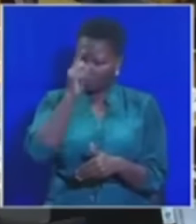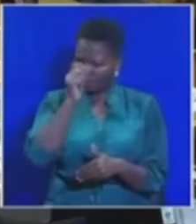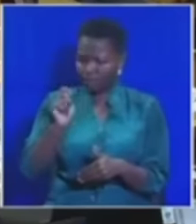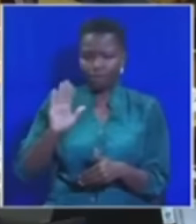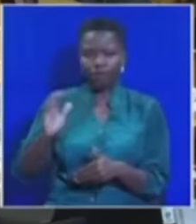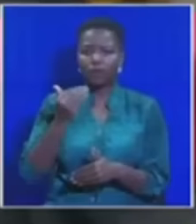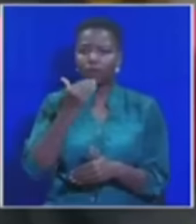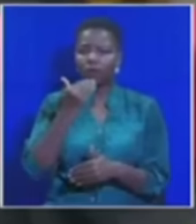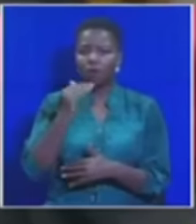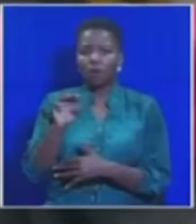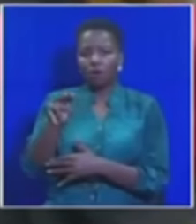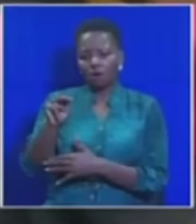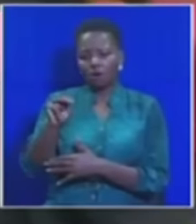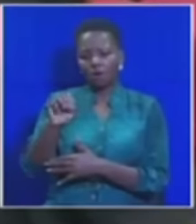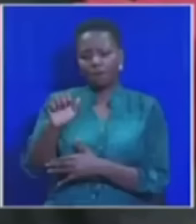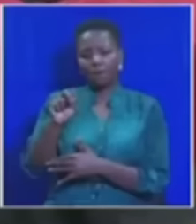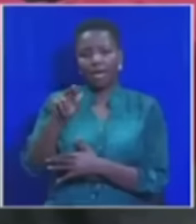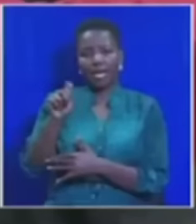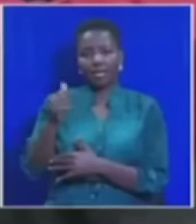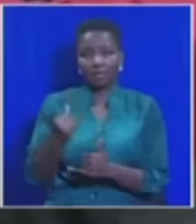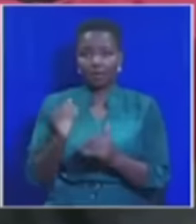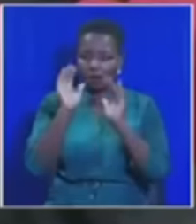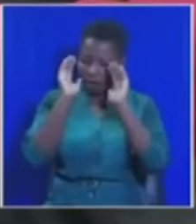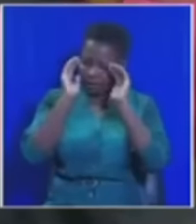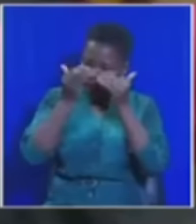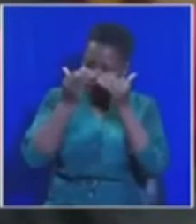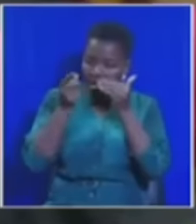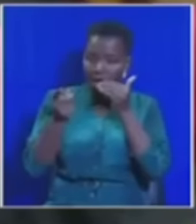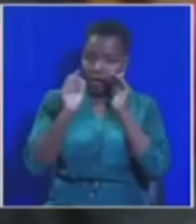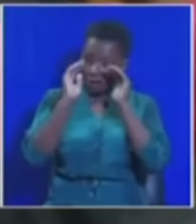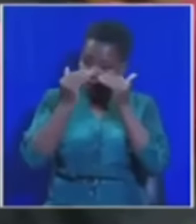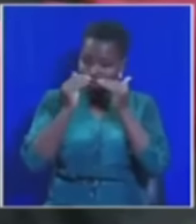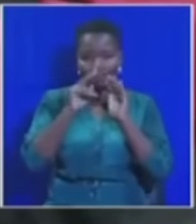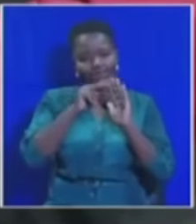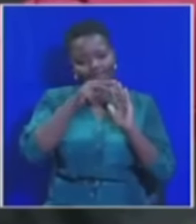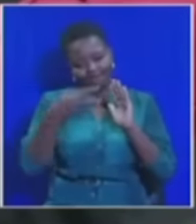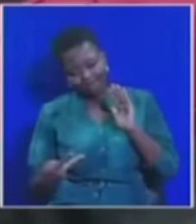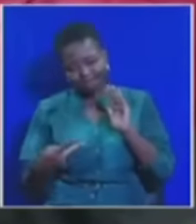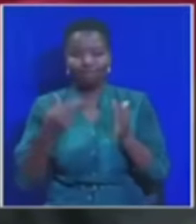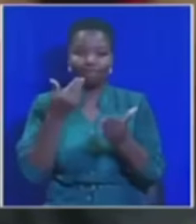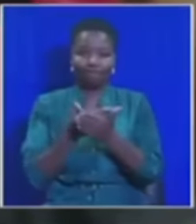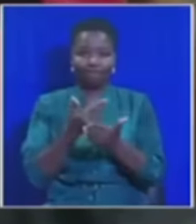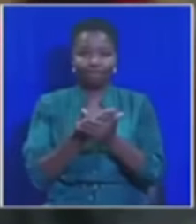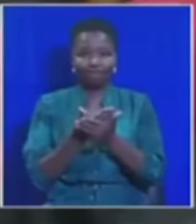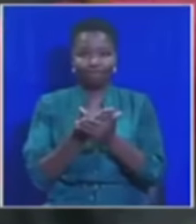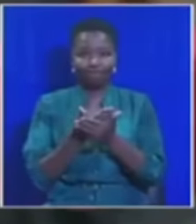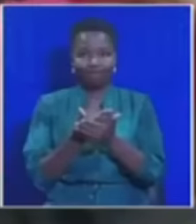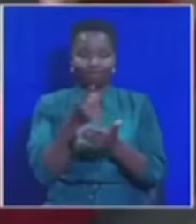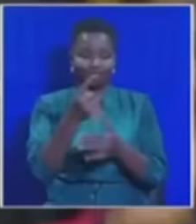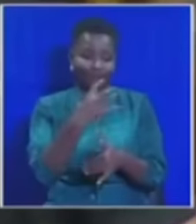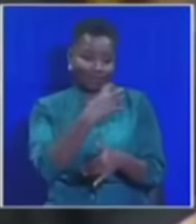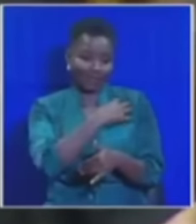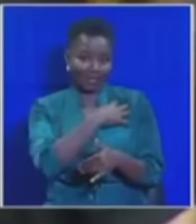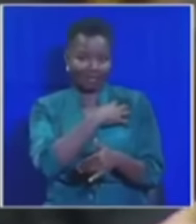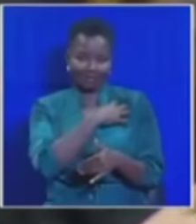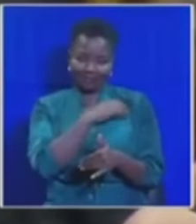Maid, she's sleeping in Parliament, and with that position she's going to fall. And the minister would have fallen. She's